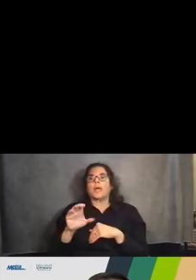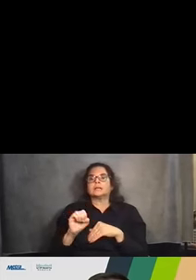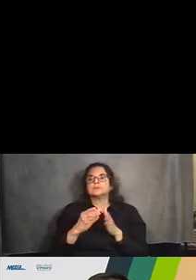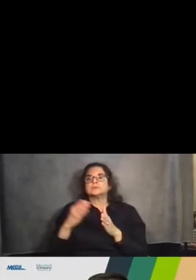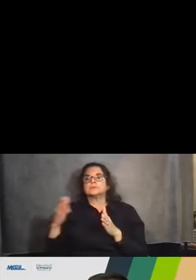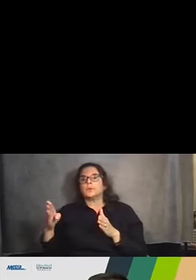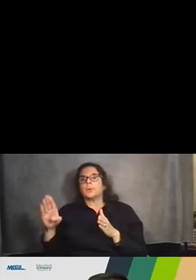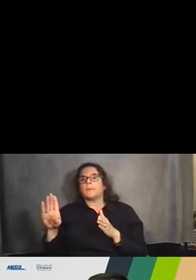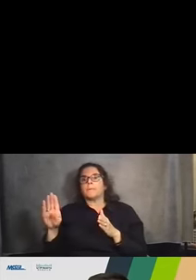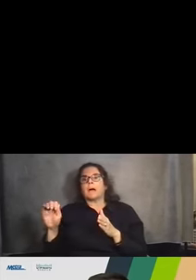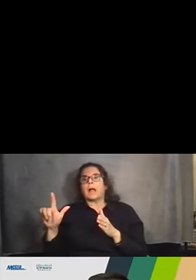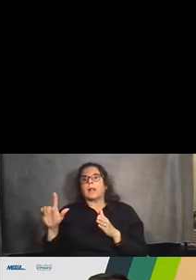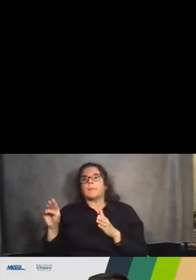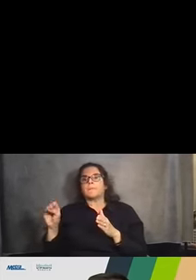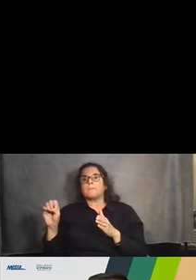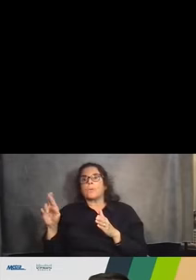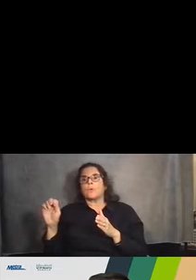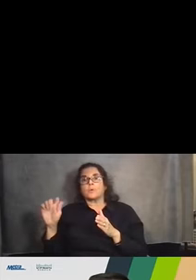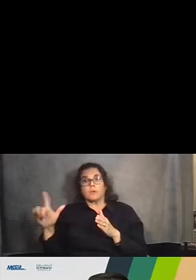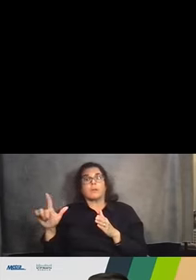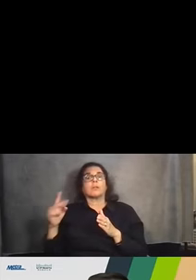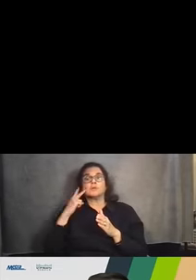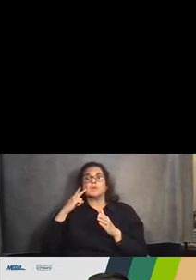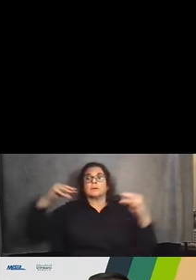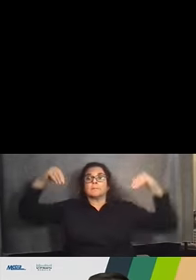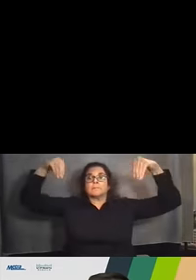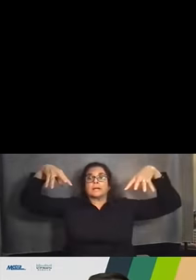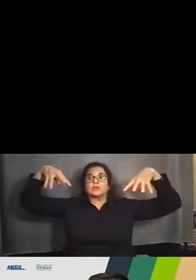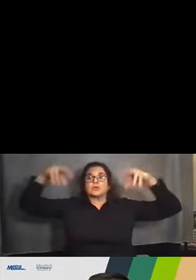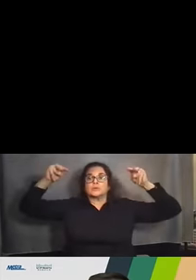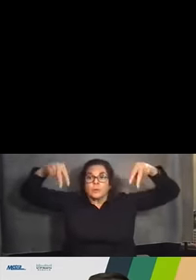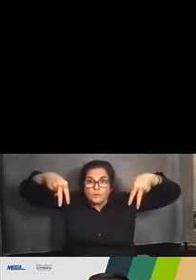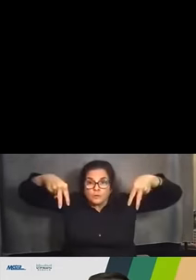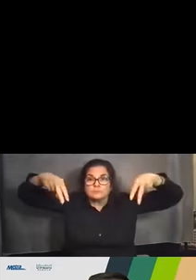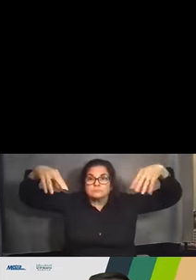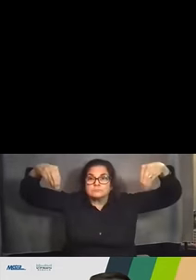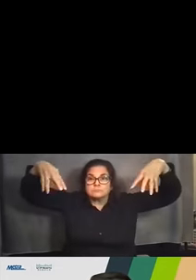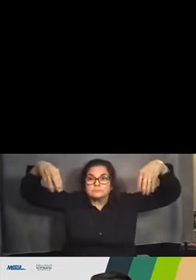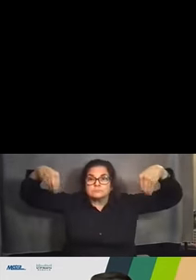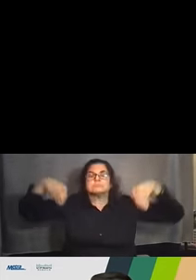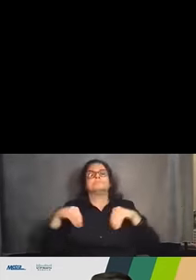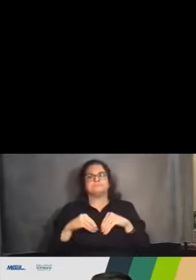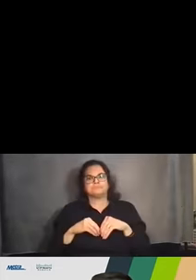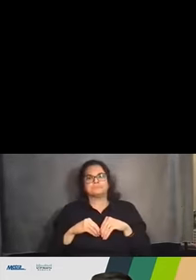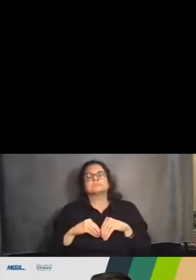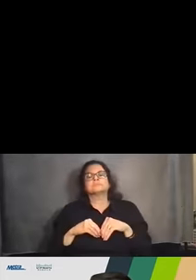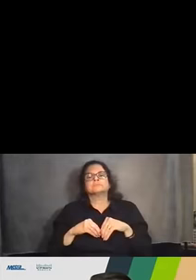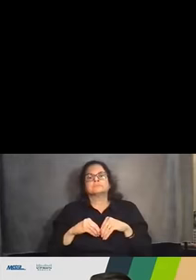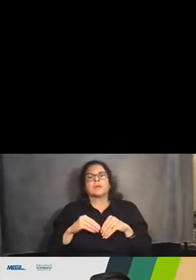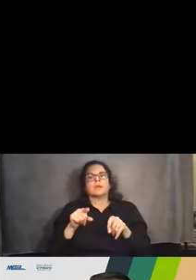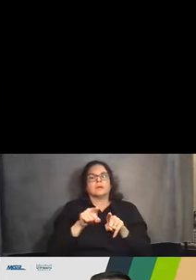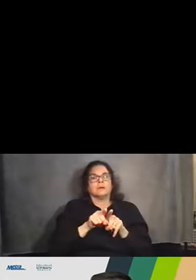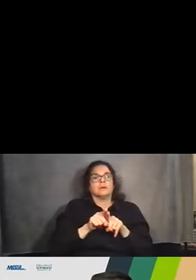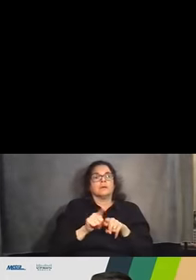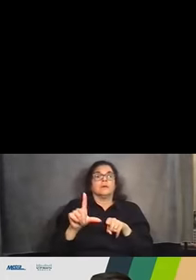aerial images of the track structure in 2012. And then during construction in those different stages in 2016 and 2020.